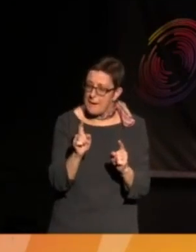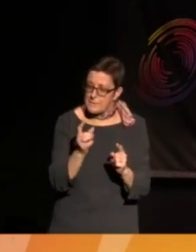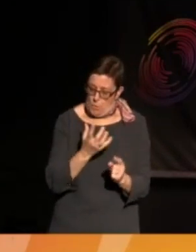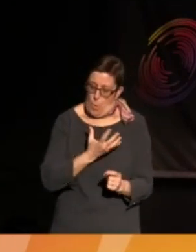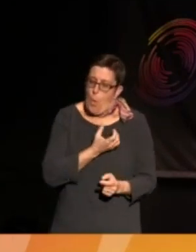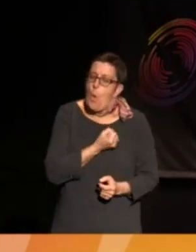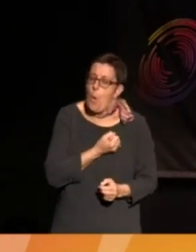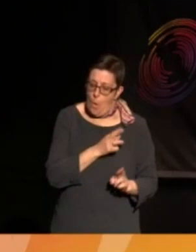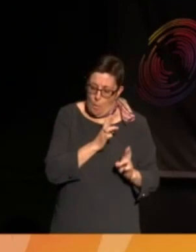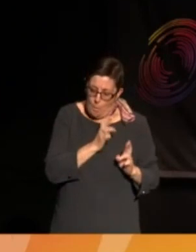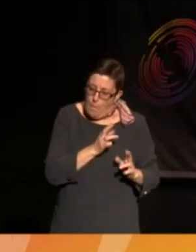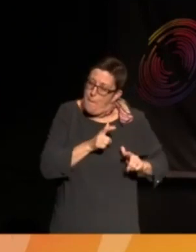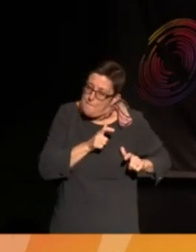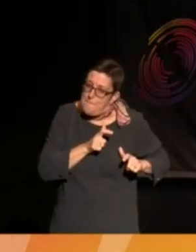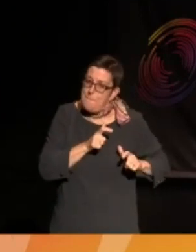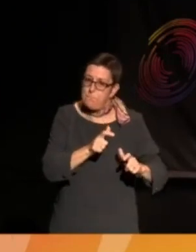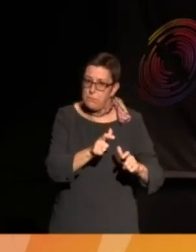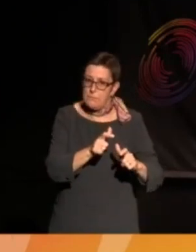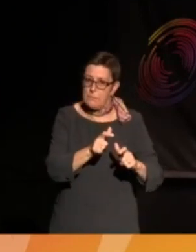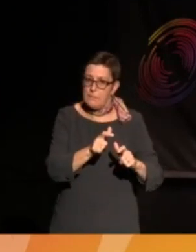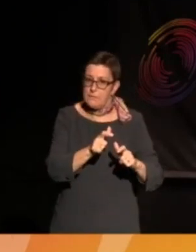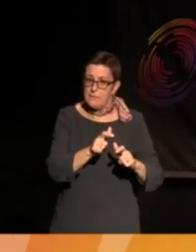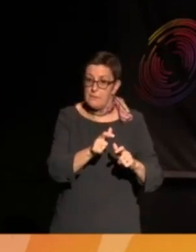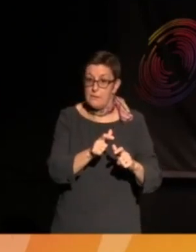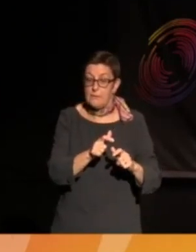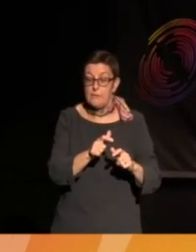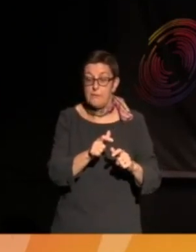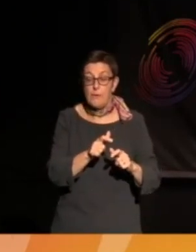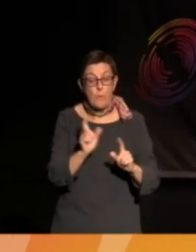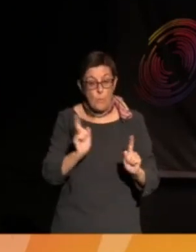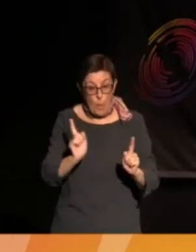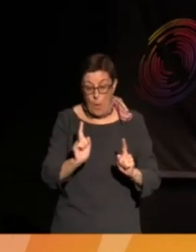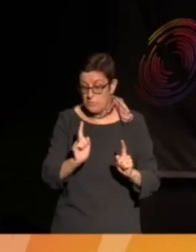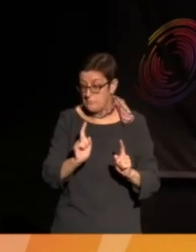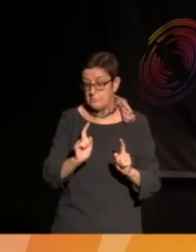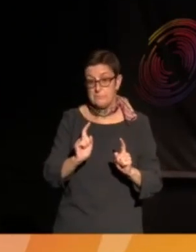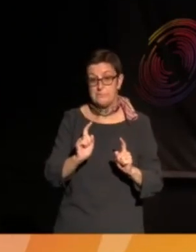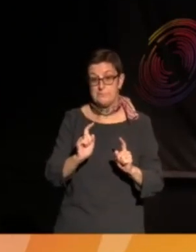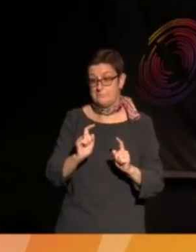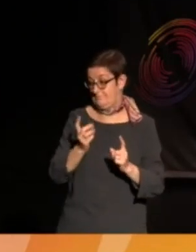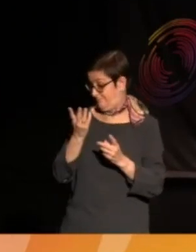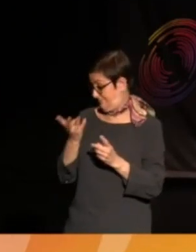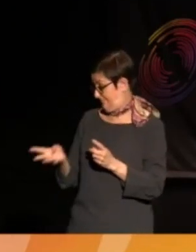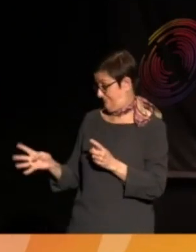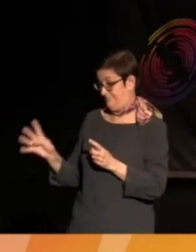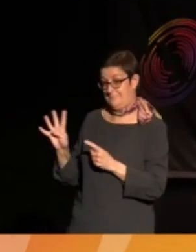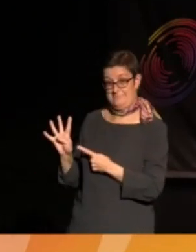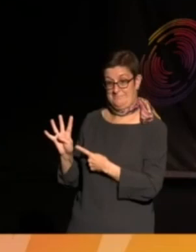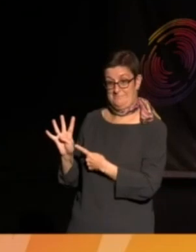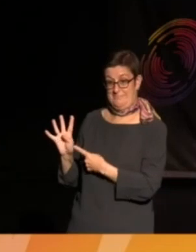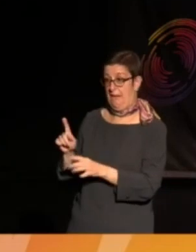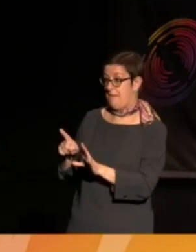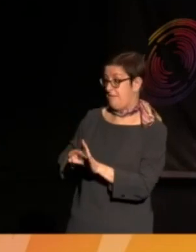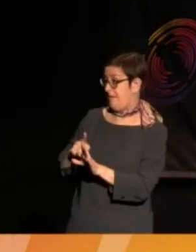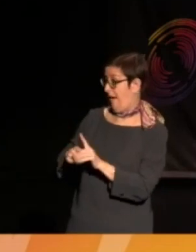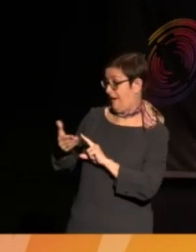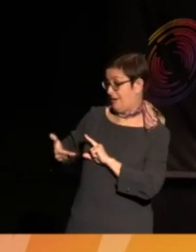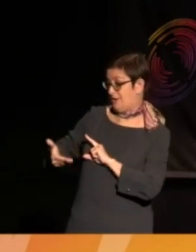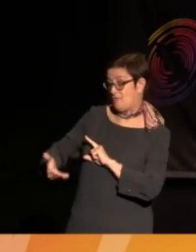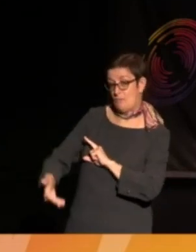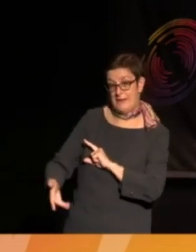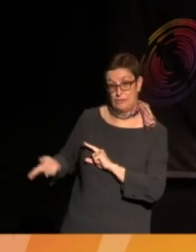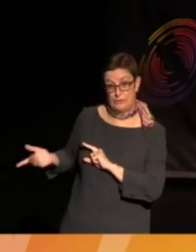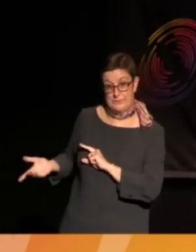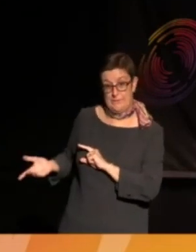may see something genuinely different in our lifetimes is the generation that's sitting alongside me on this stage. And I know that sounds corny,